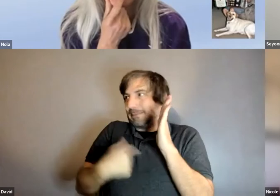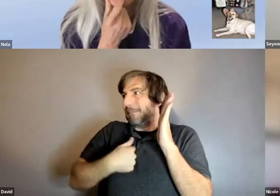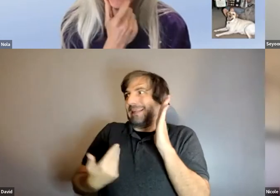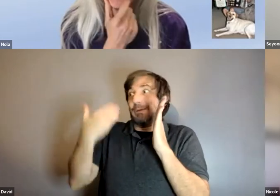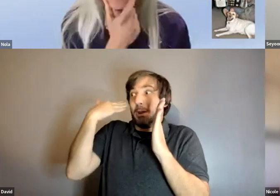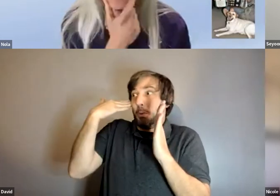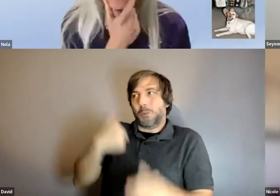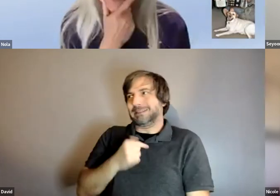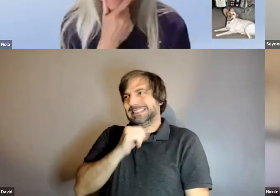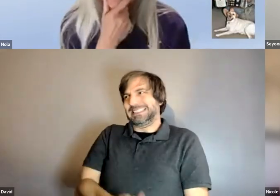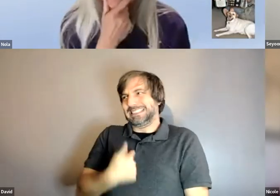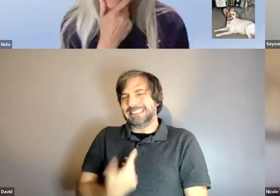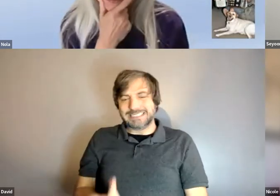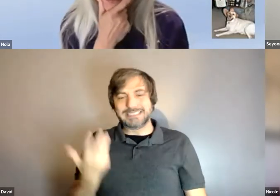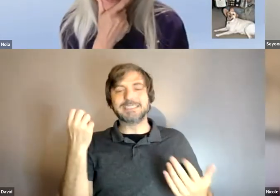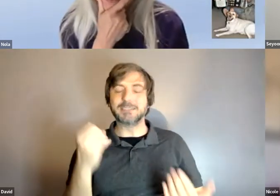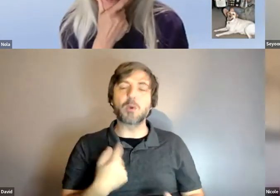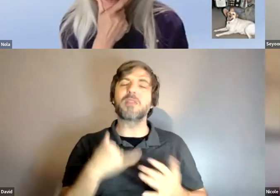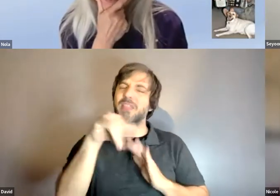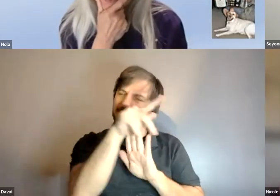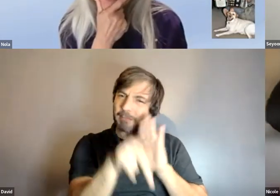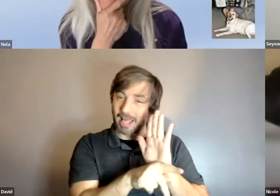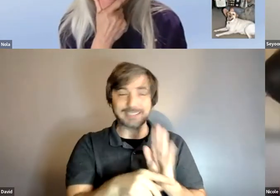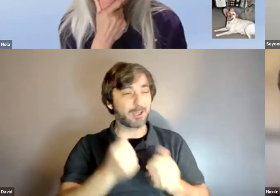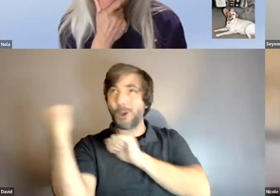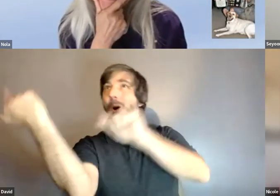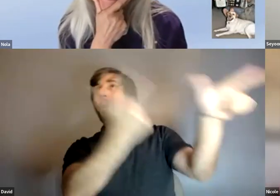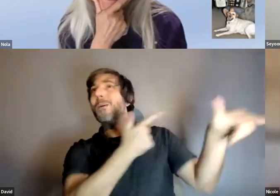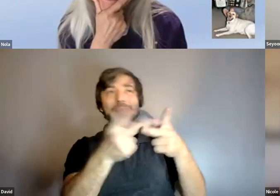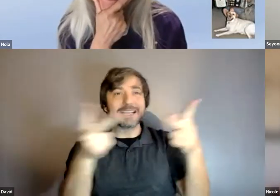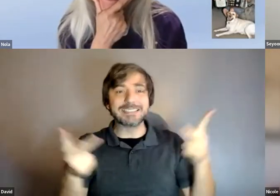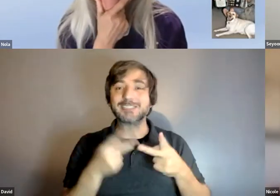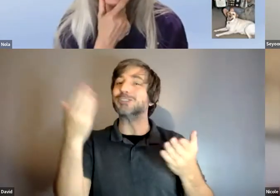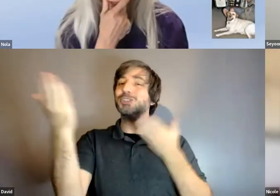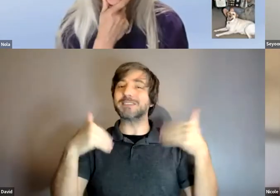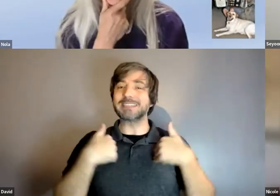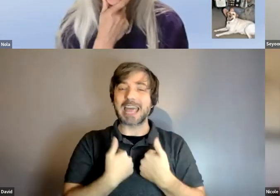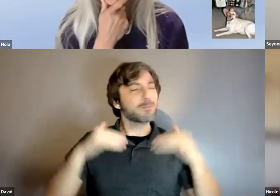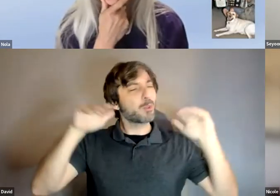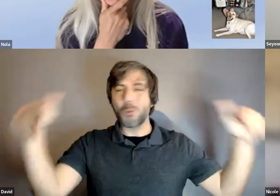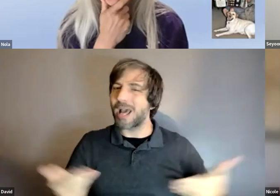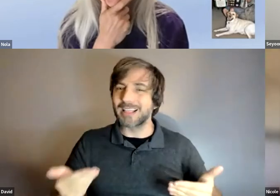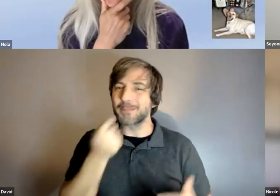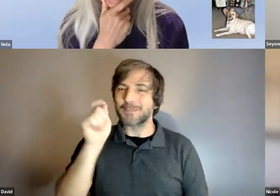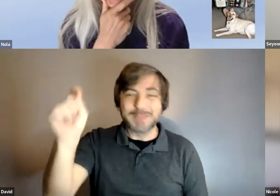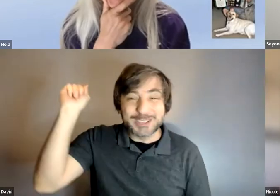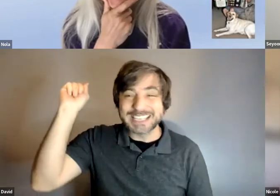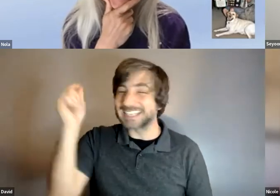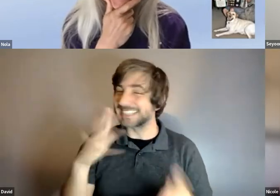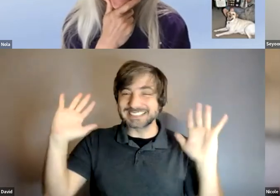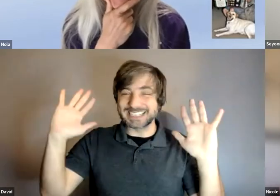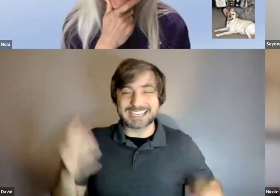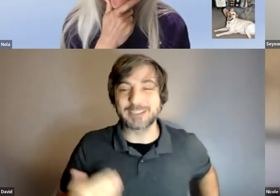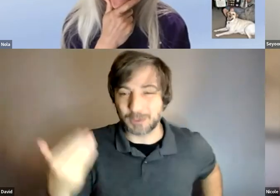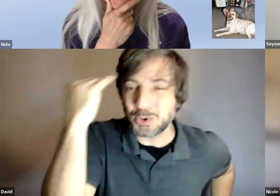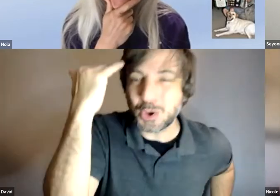that's your policy service animals are welcome period period um and know what those two questions are and